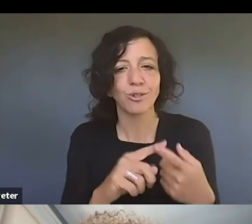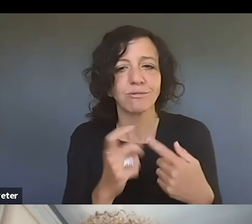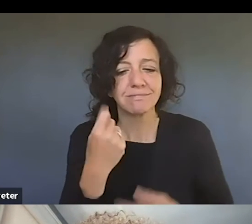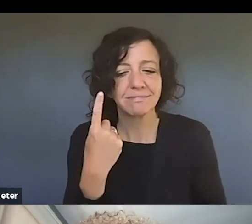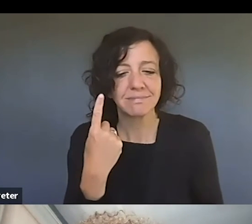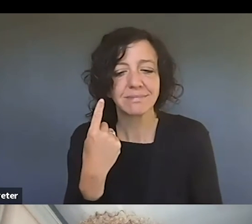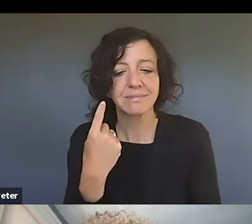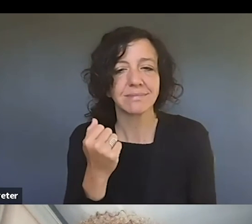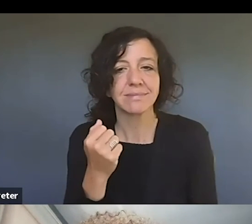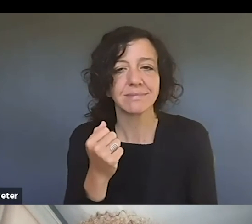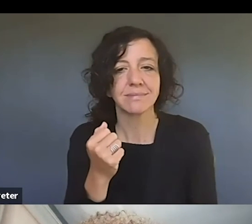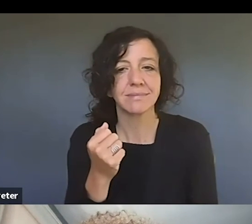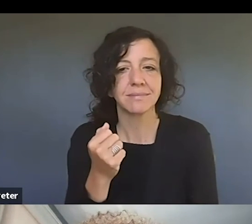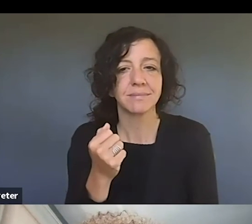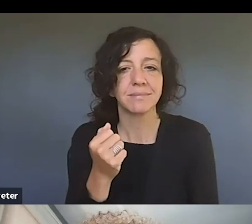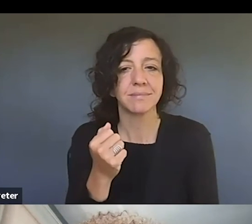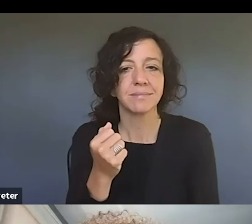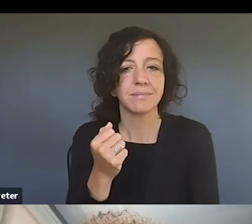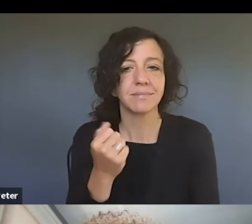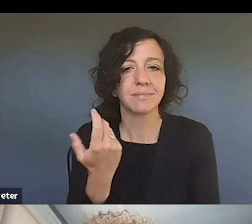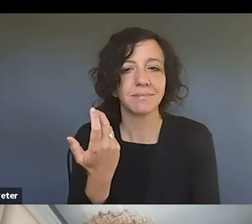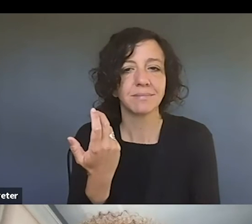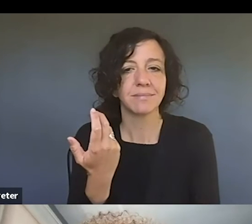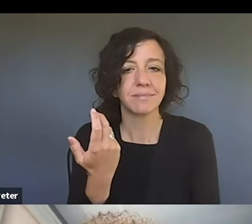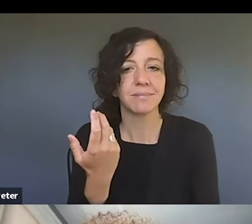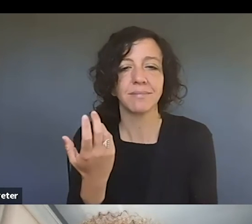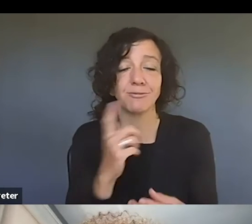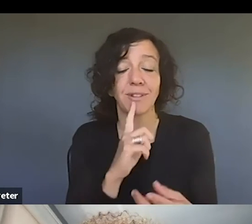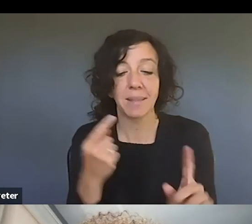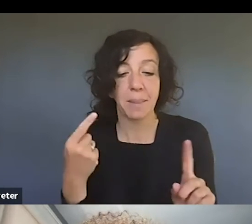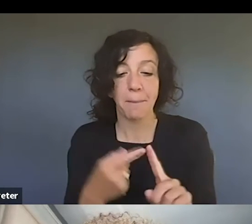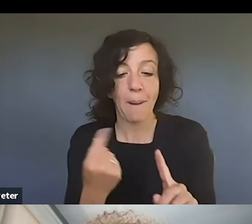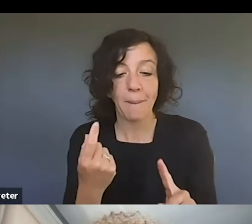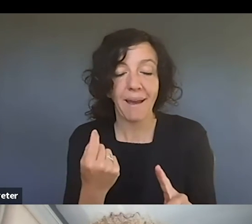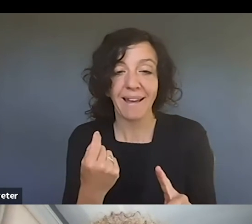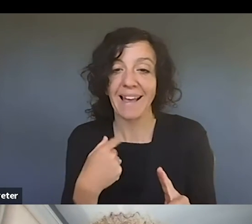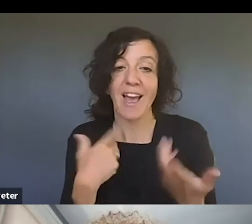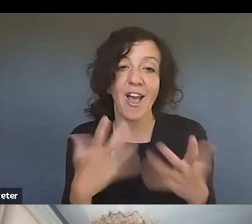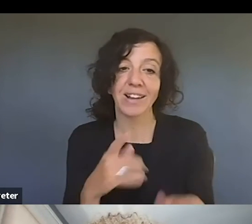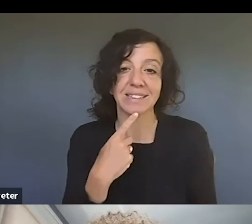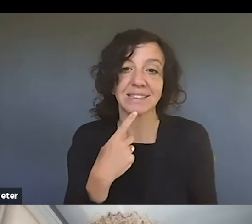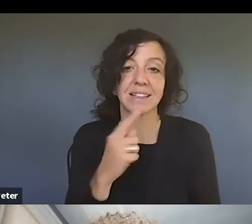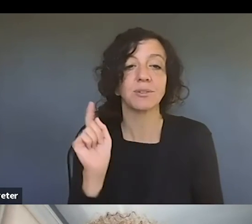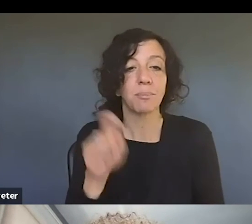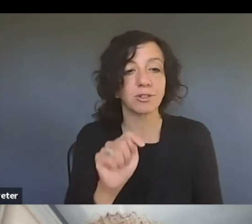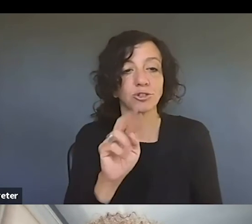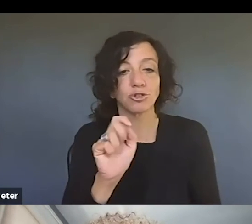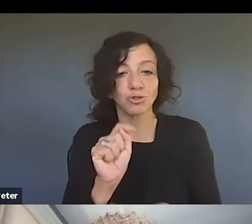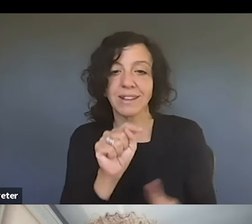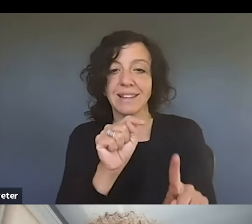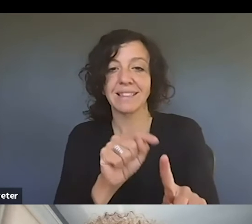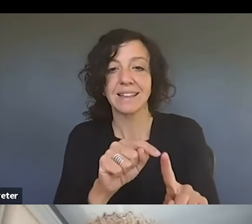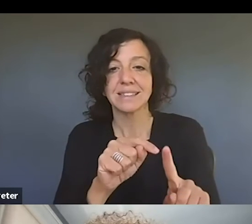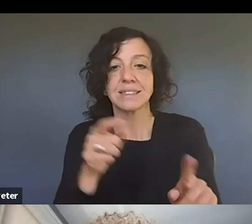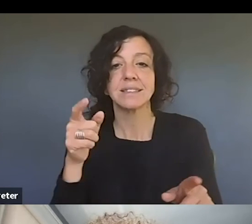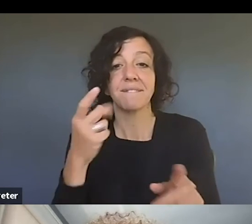a guiding line more than what I started out saying, which is really kind of treated as a, as the golden rule